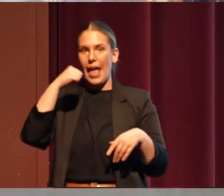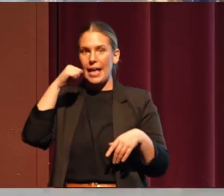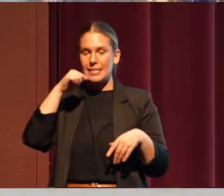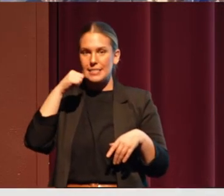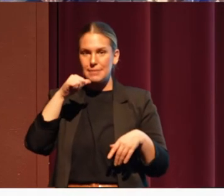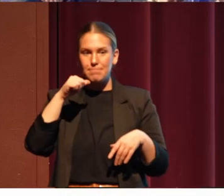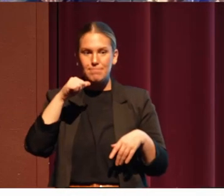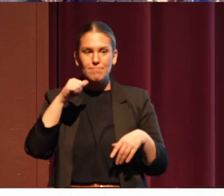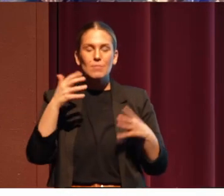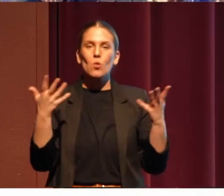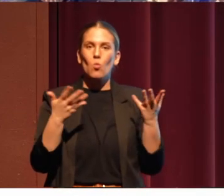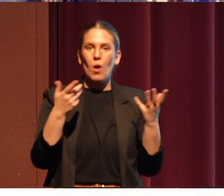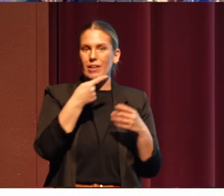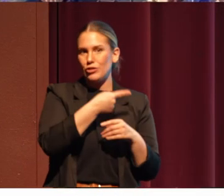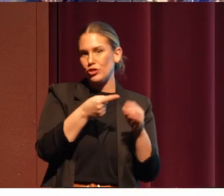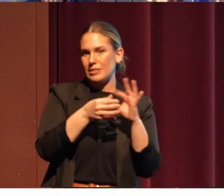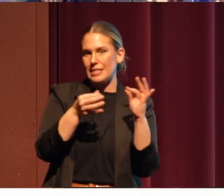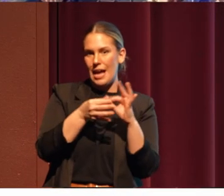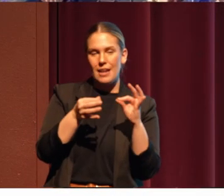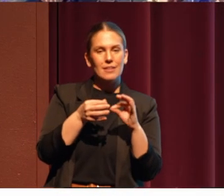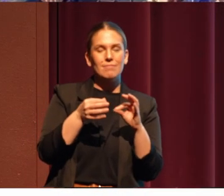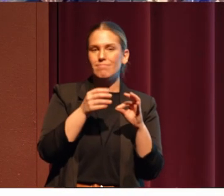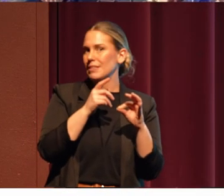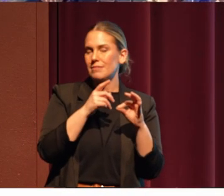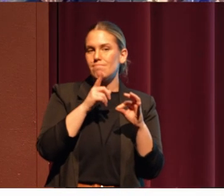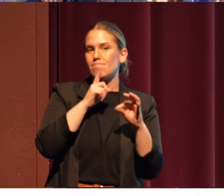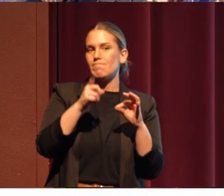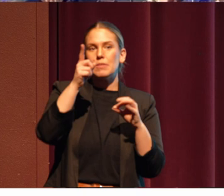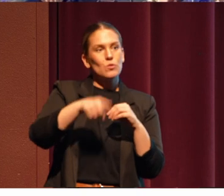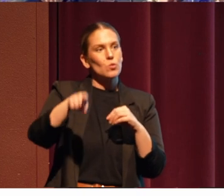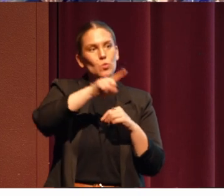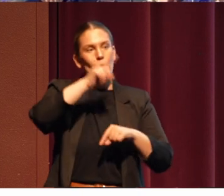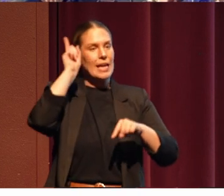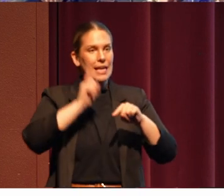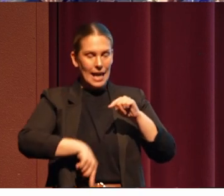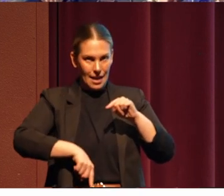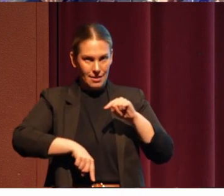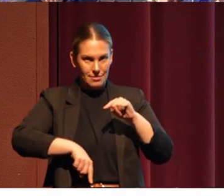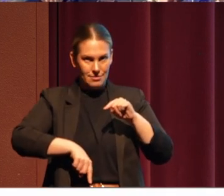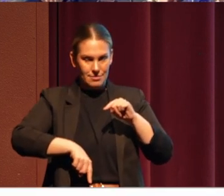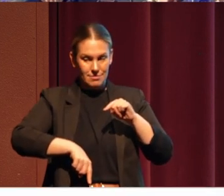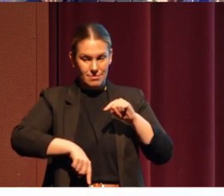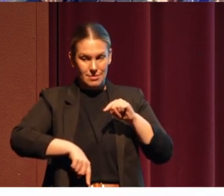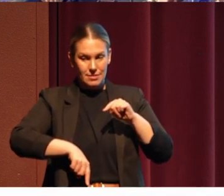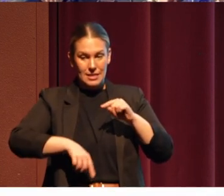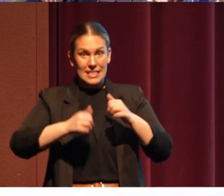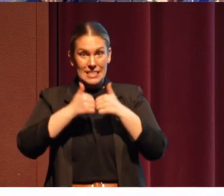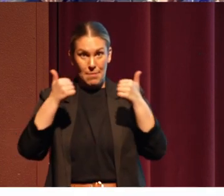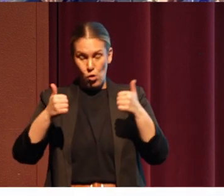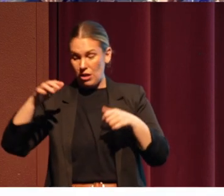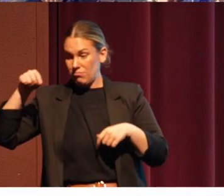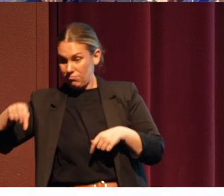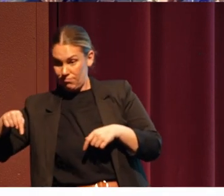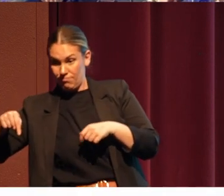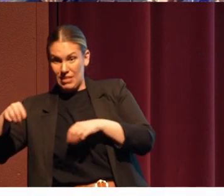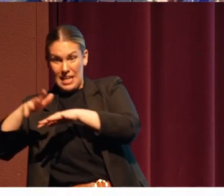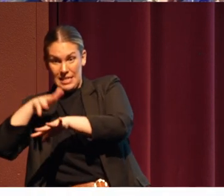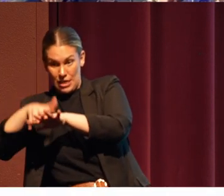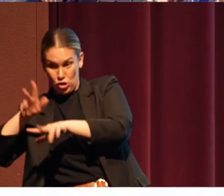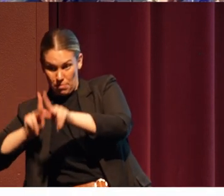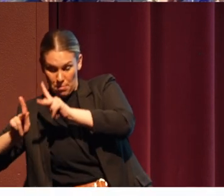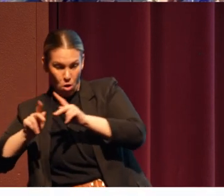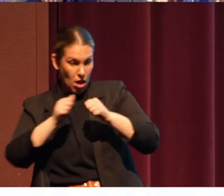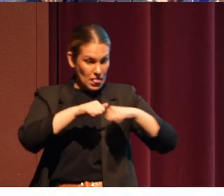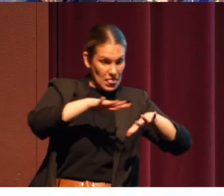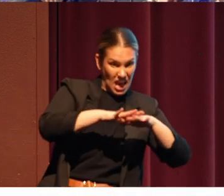Lorraine said is, you cannot separate a Native from their land. You may say we